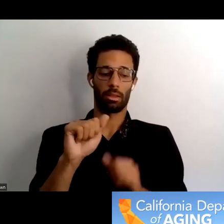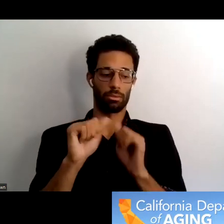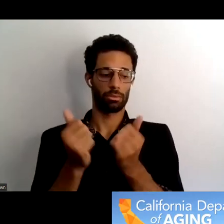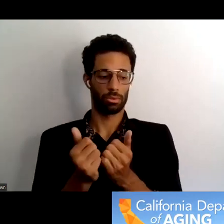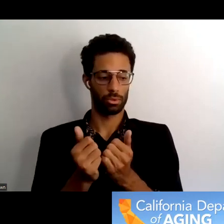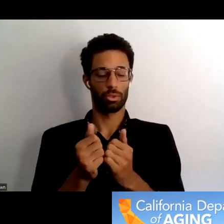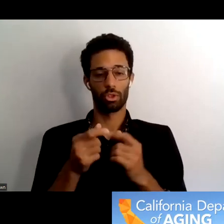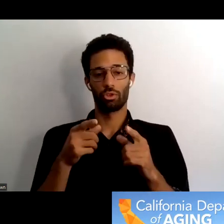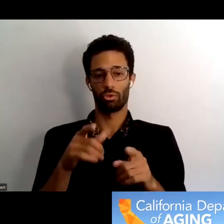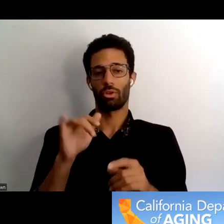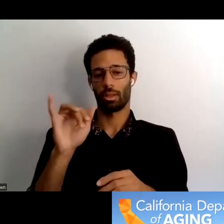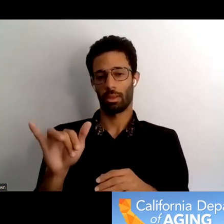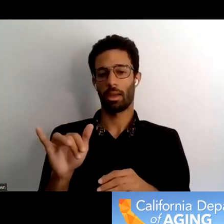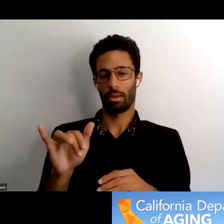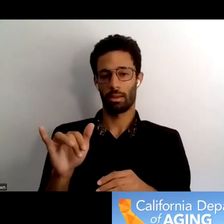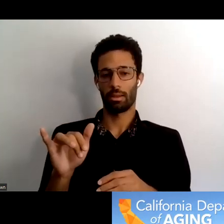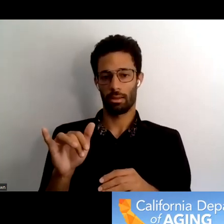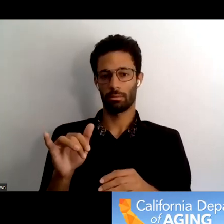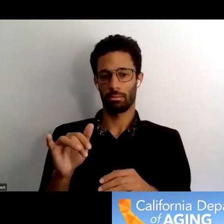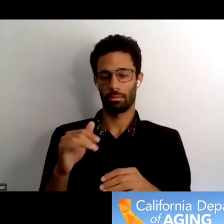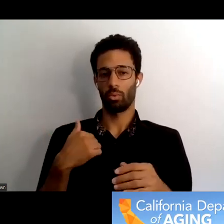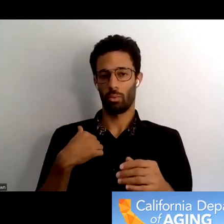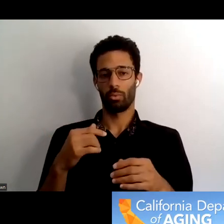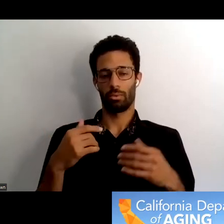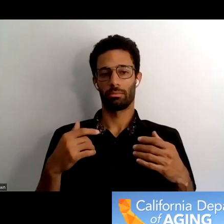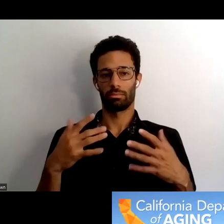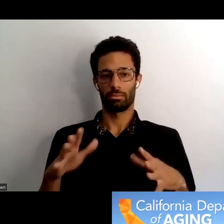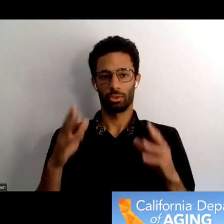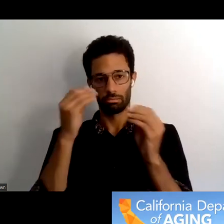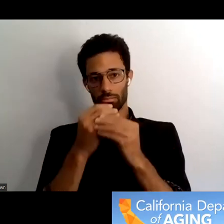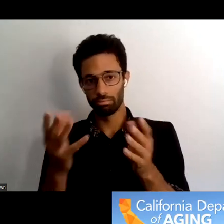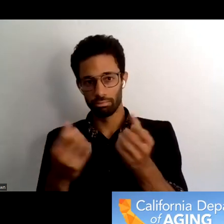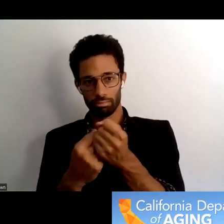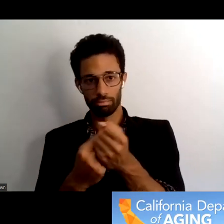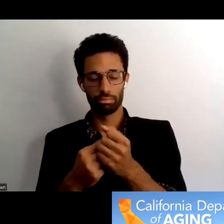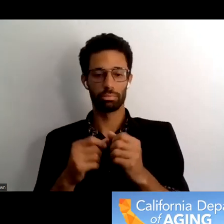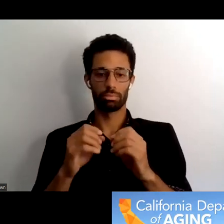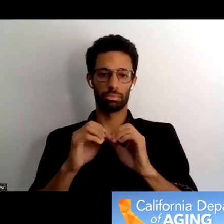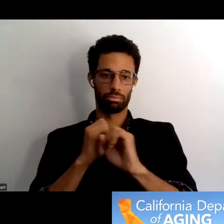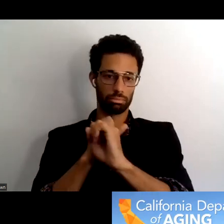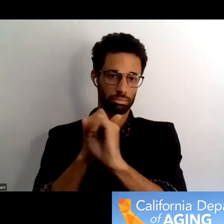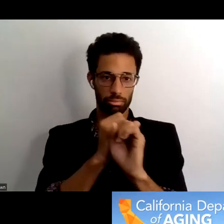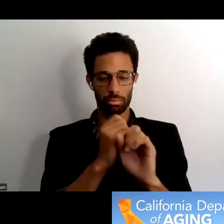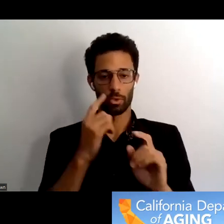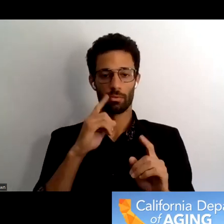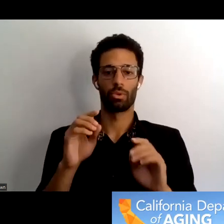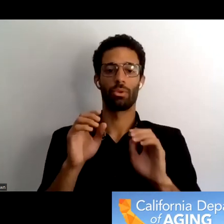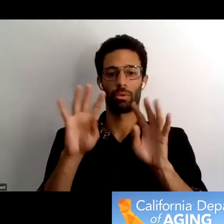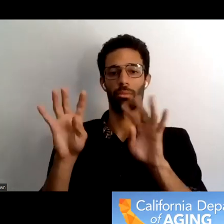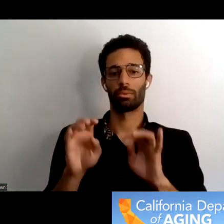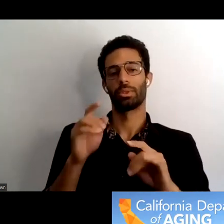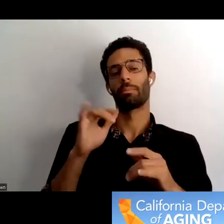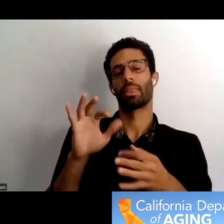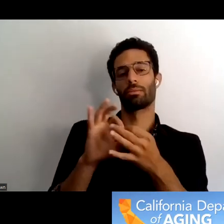presentation the survey was also promoted um for participation but again that's related to the open participation